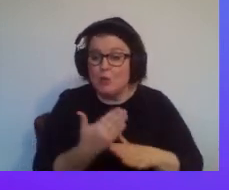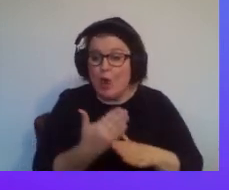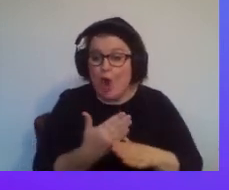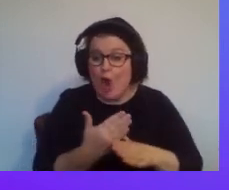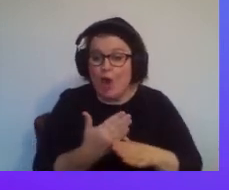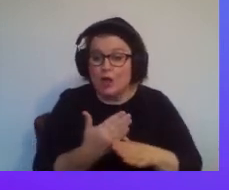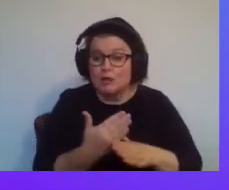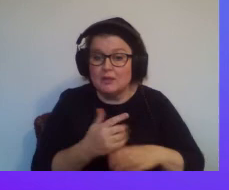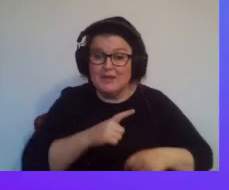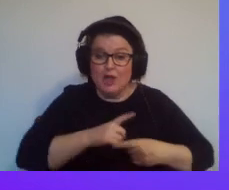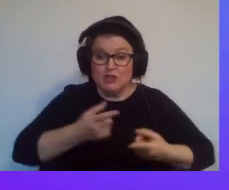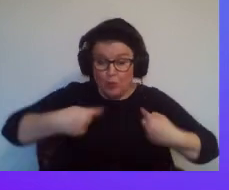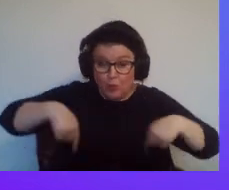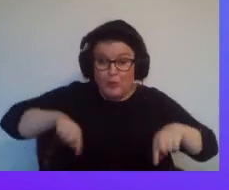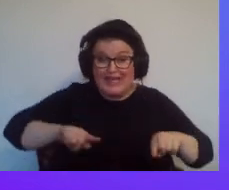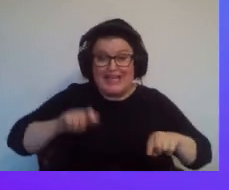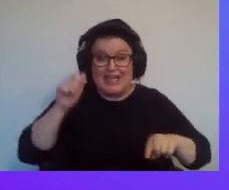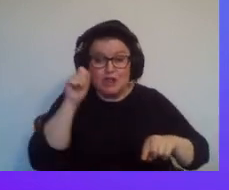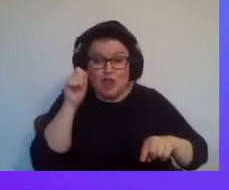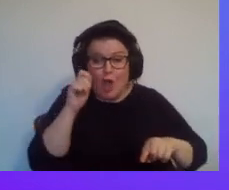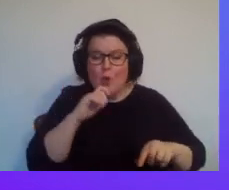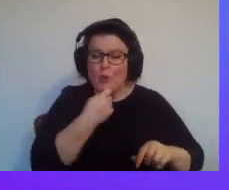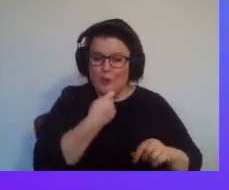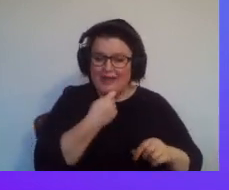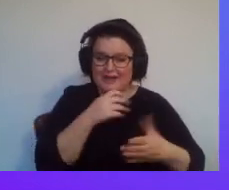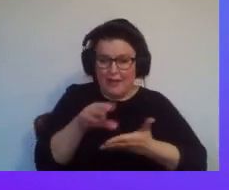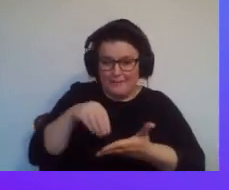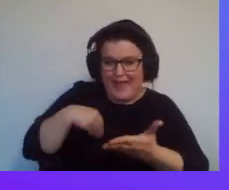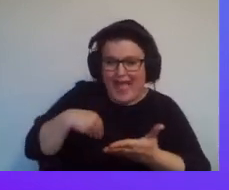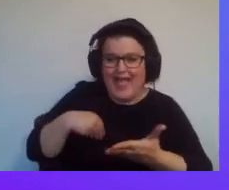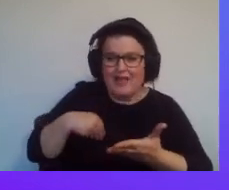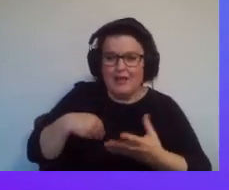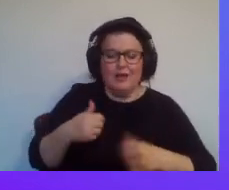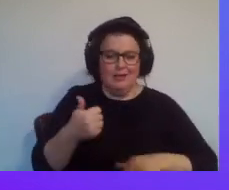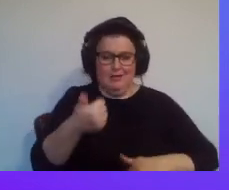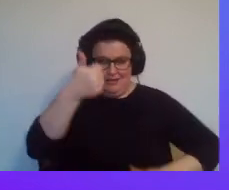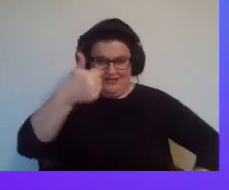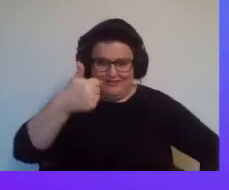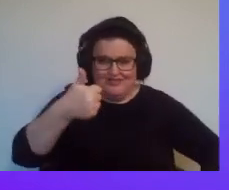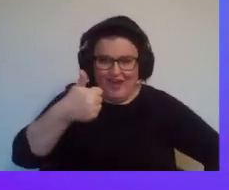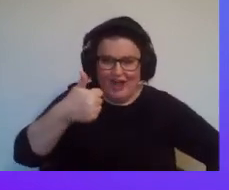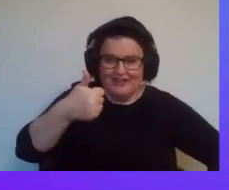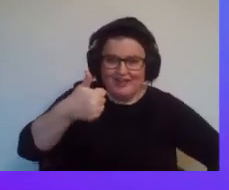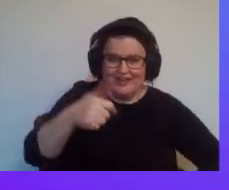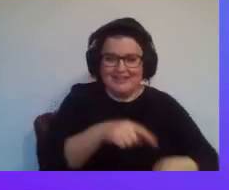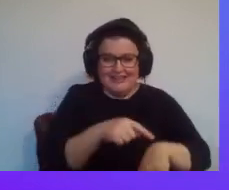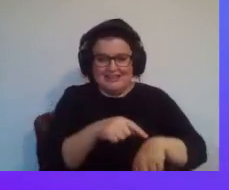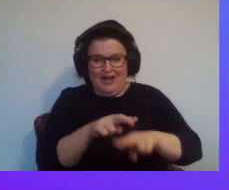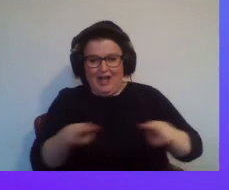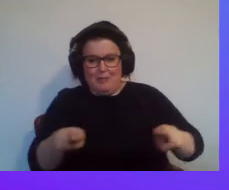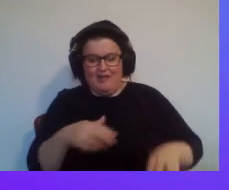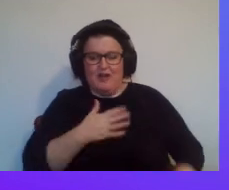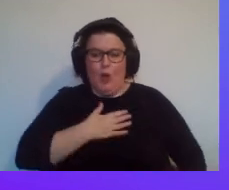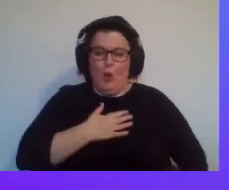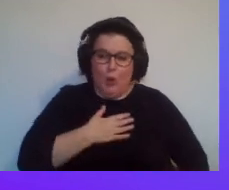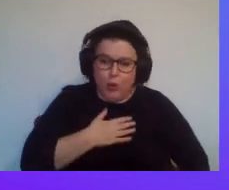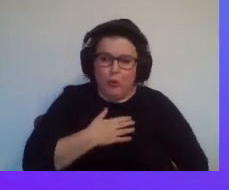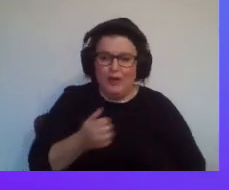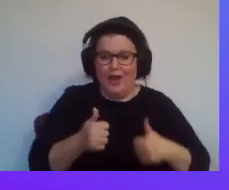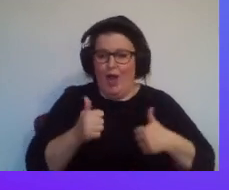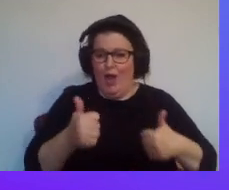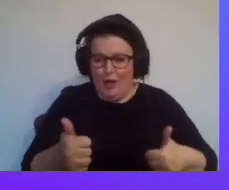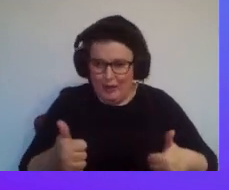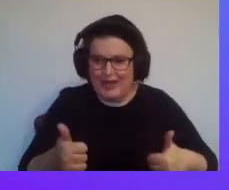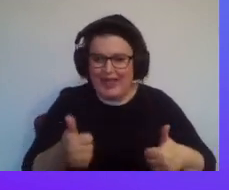it would at least have shown the beginnings of a kind of, care about you, we think about you, we cherish you.